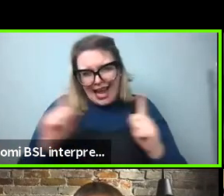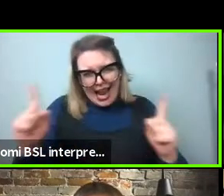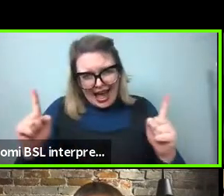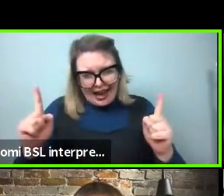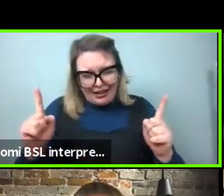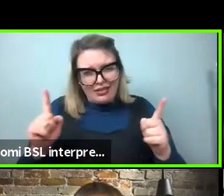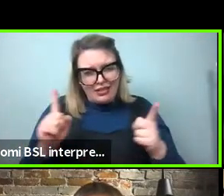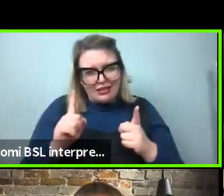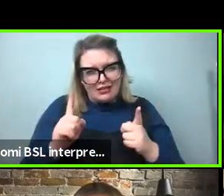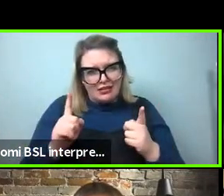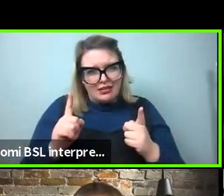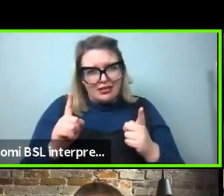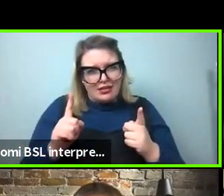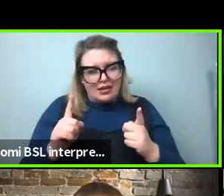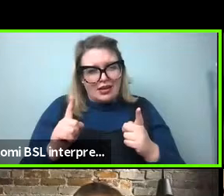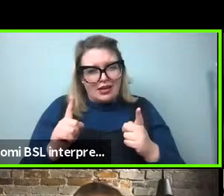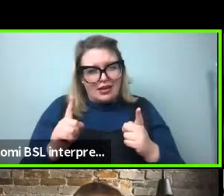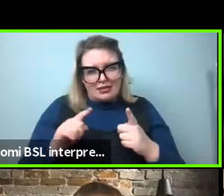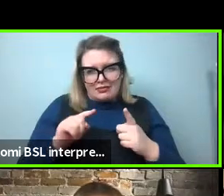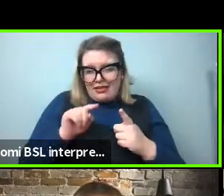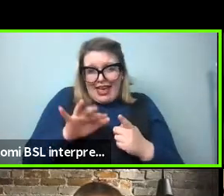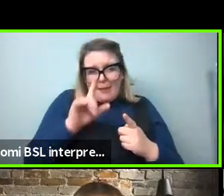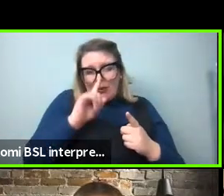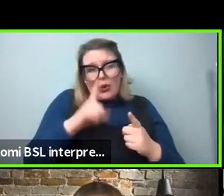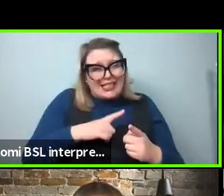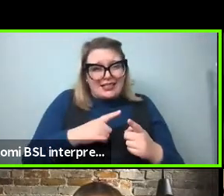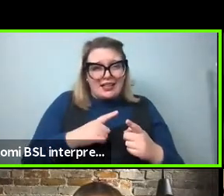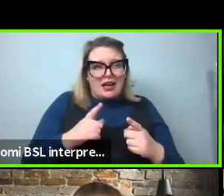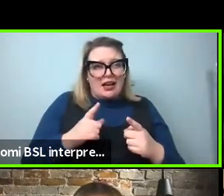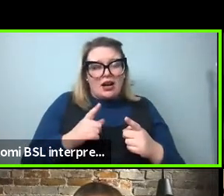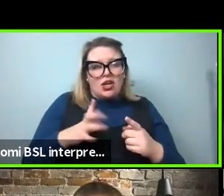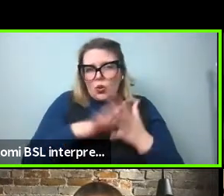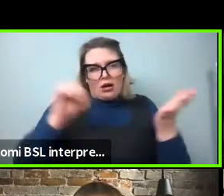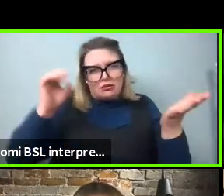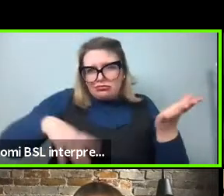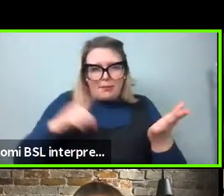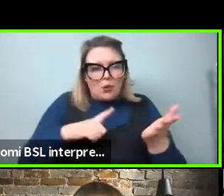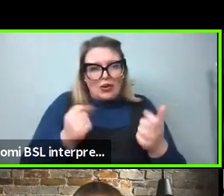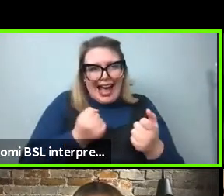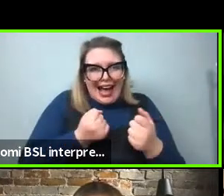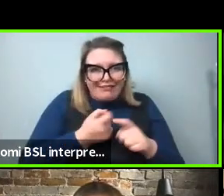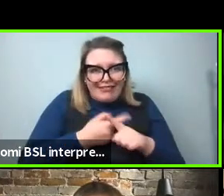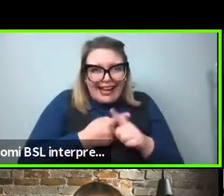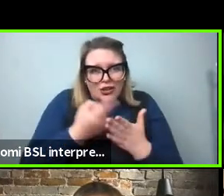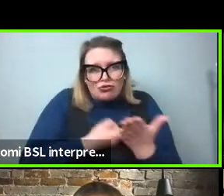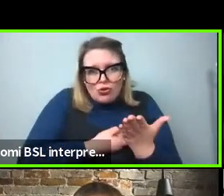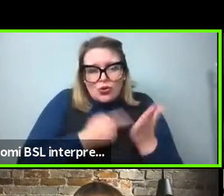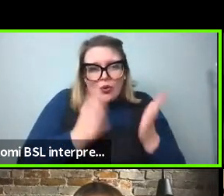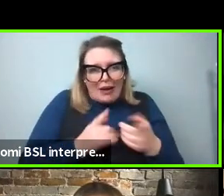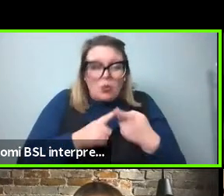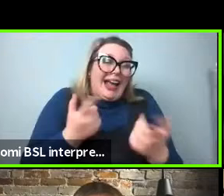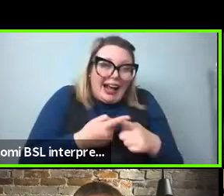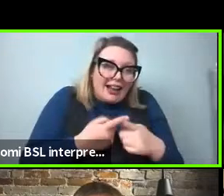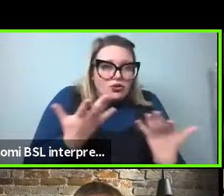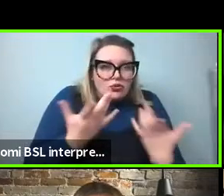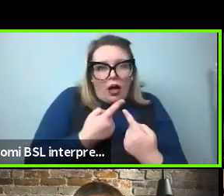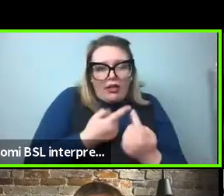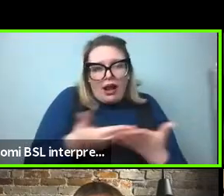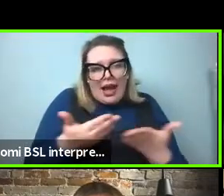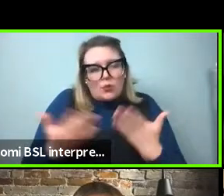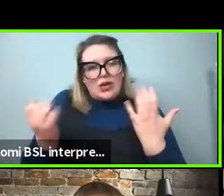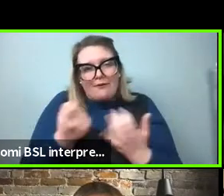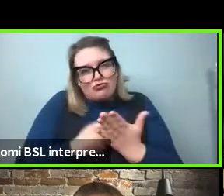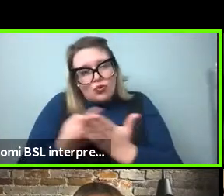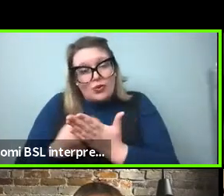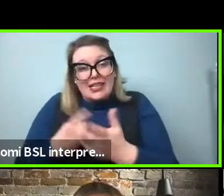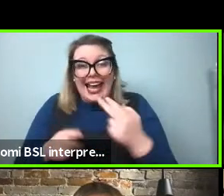the floor there. They can't be on the floor because there are rules of English and they just can't get to the floor sometimes or whatever the language is there. You can't, if you had free